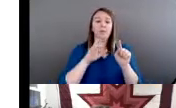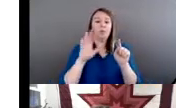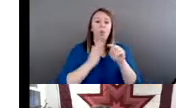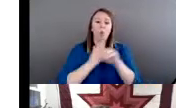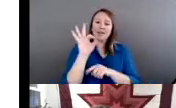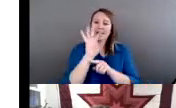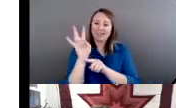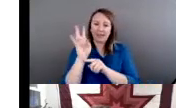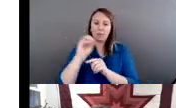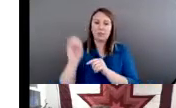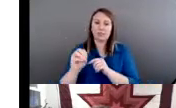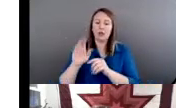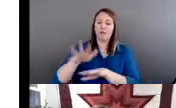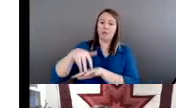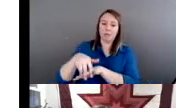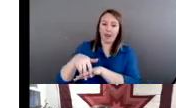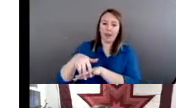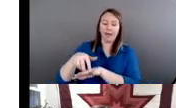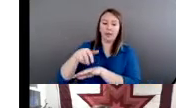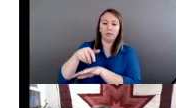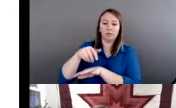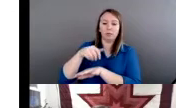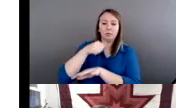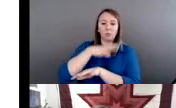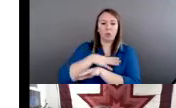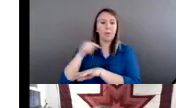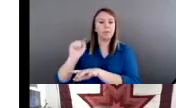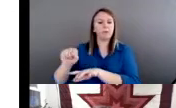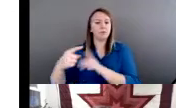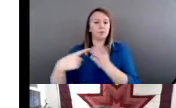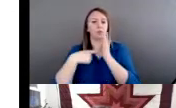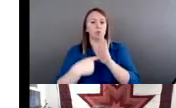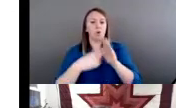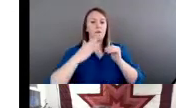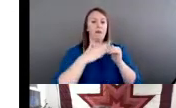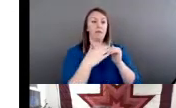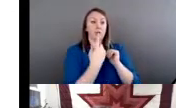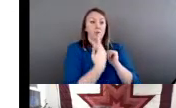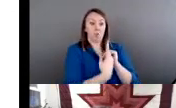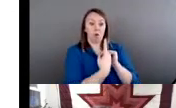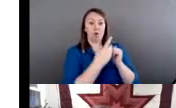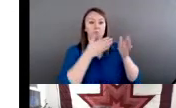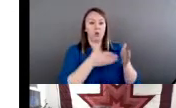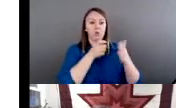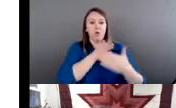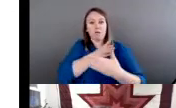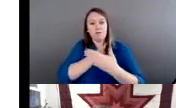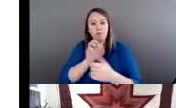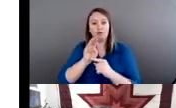perpetrator who was not native. So extremely high rate of interracial crime.